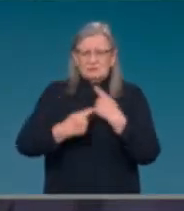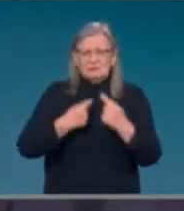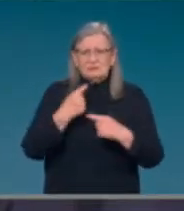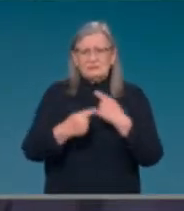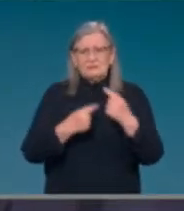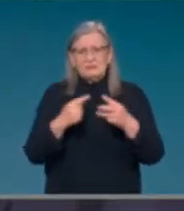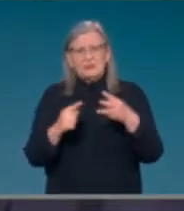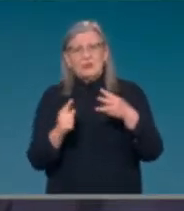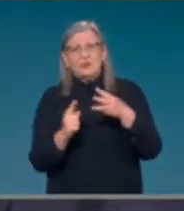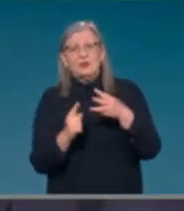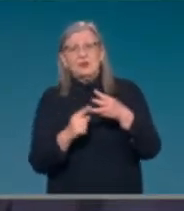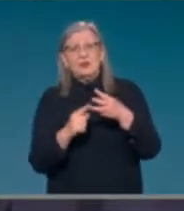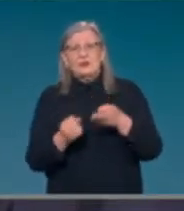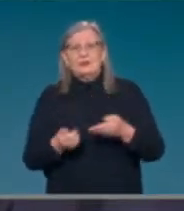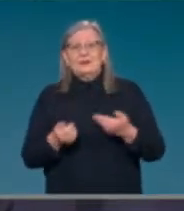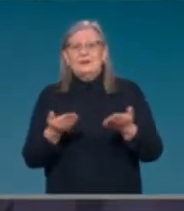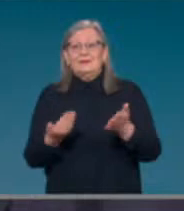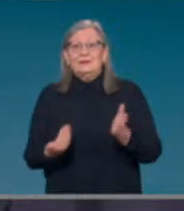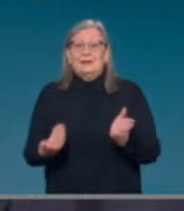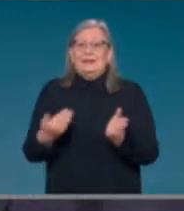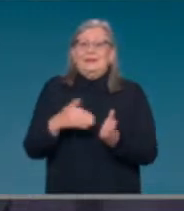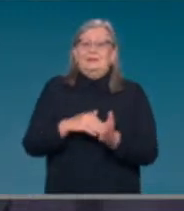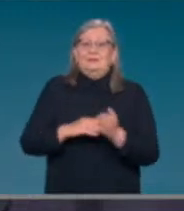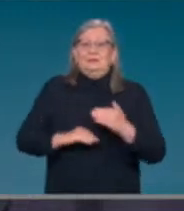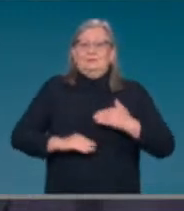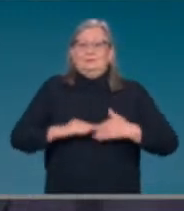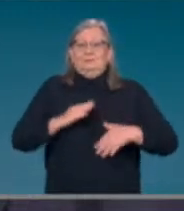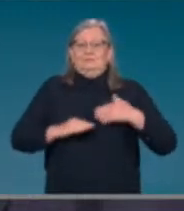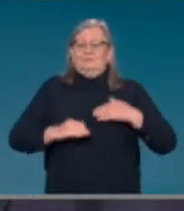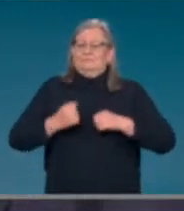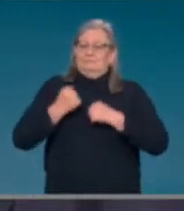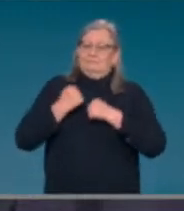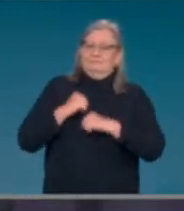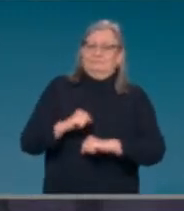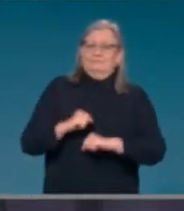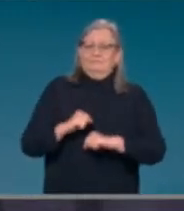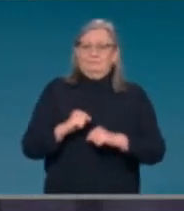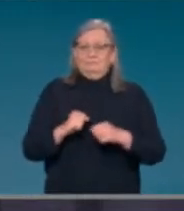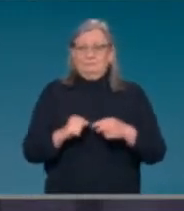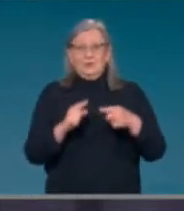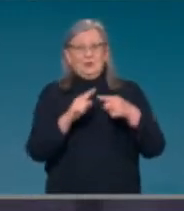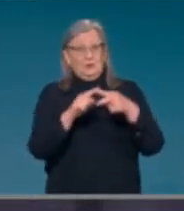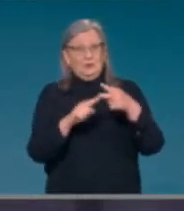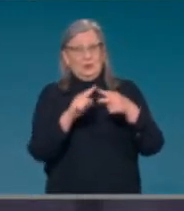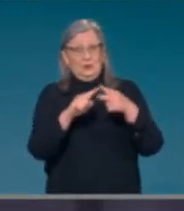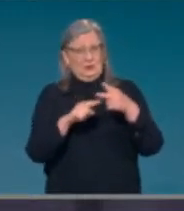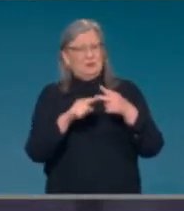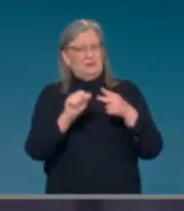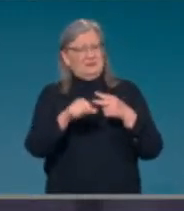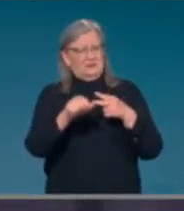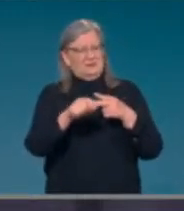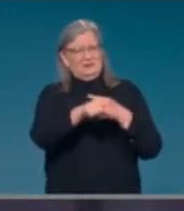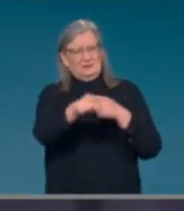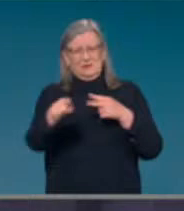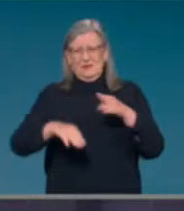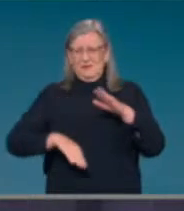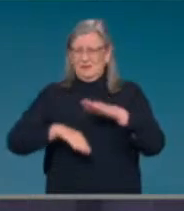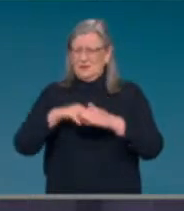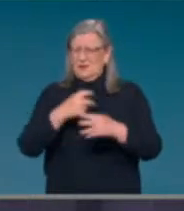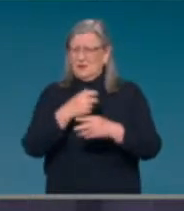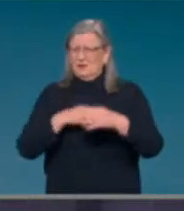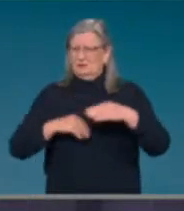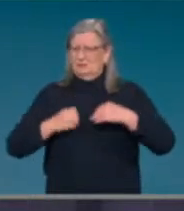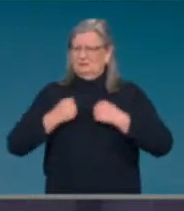and that you remain fully vaccinated with two vaccines. The next step is that ATAGI,